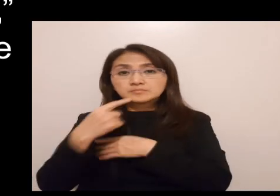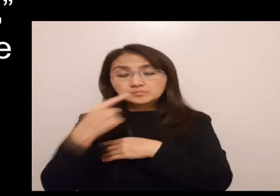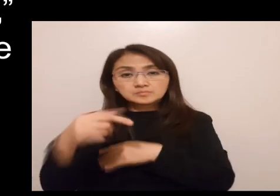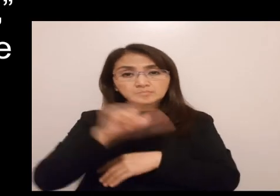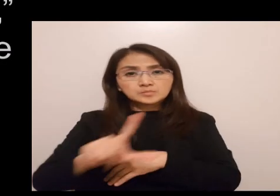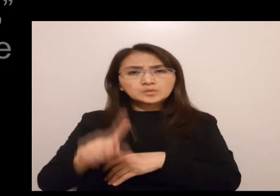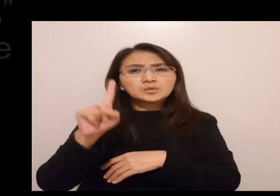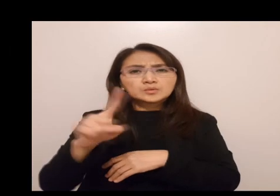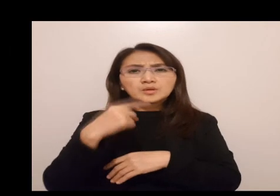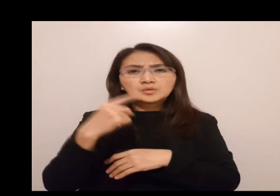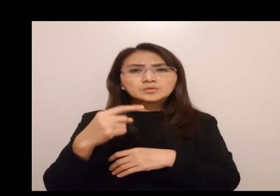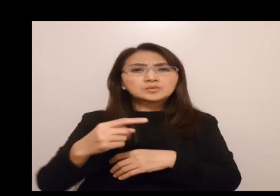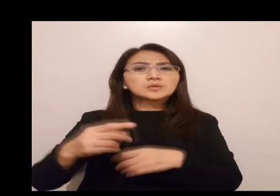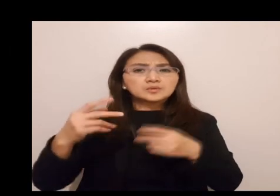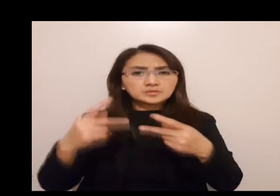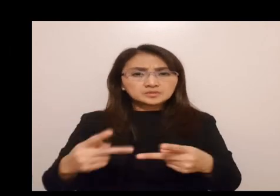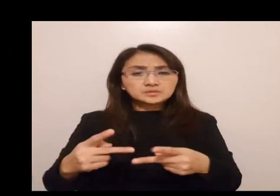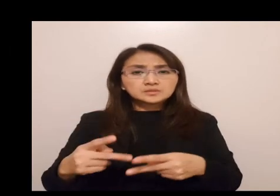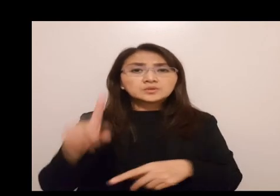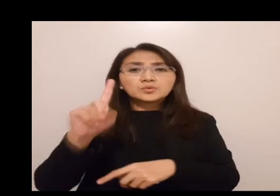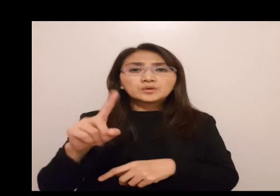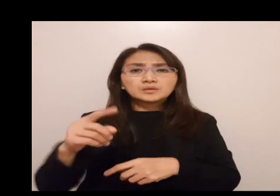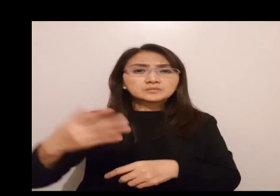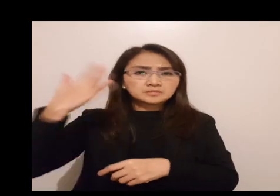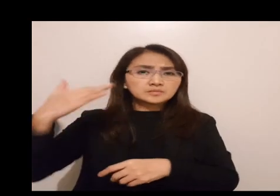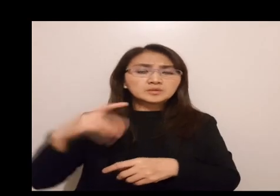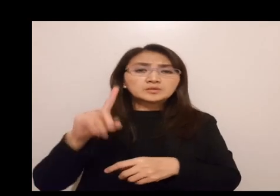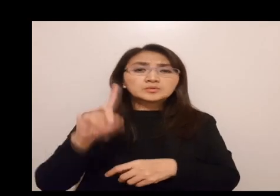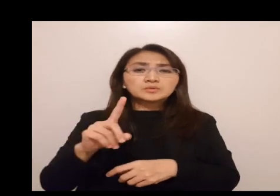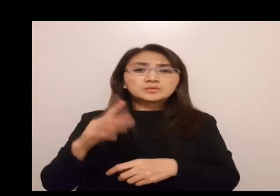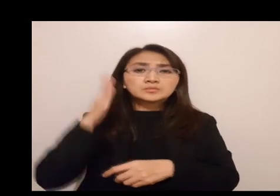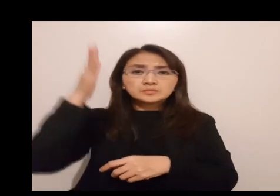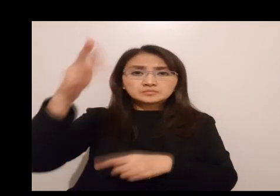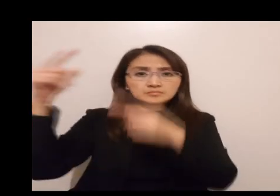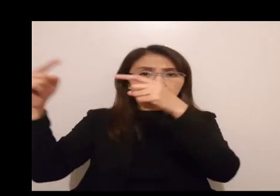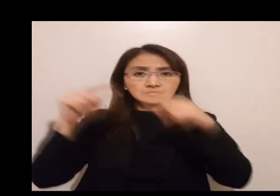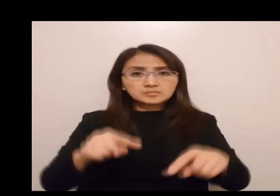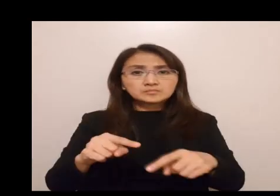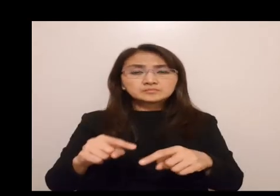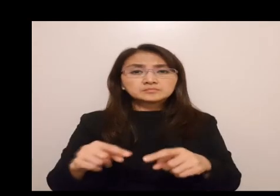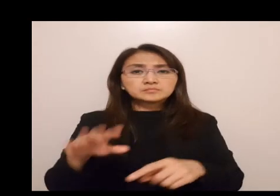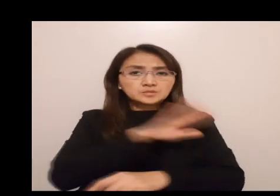Lord God, the one who is, and who was, and who is to come, the Almighty.